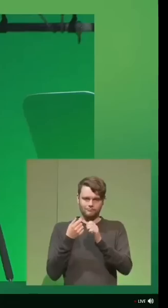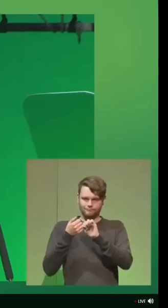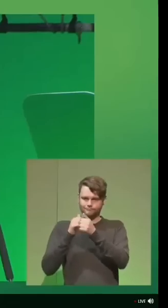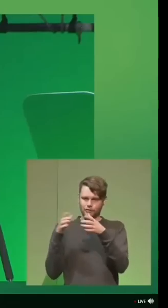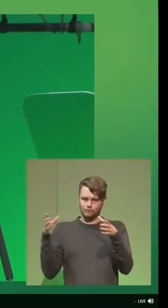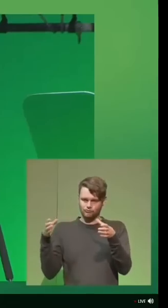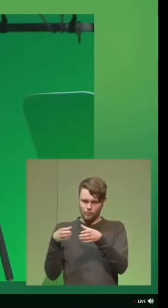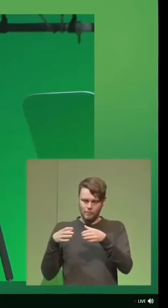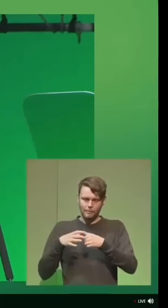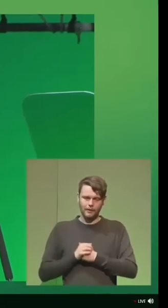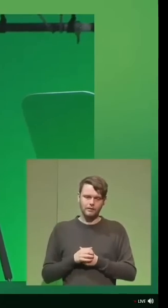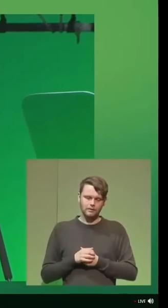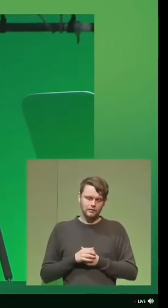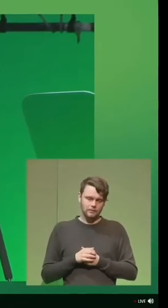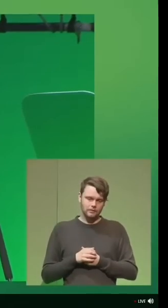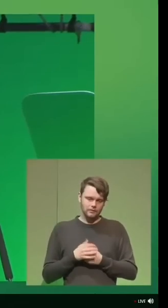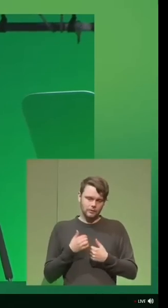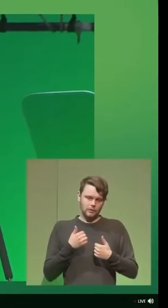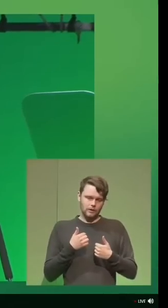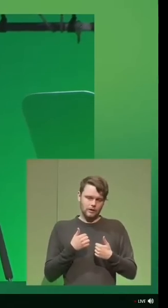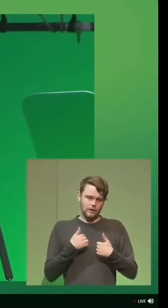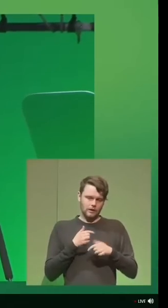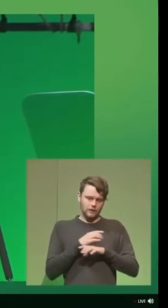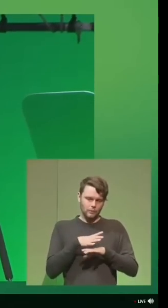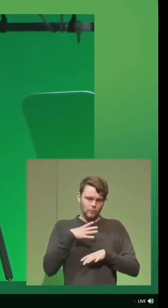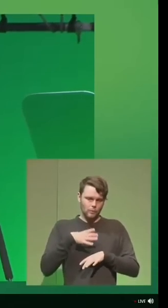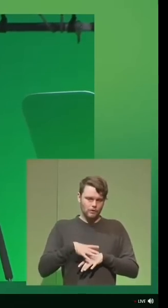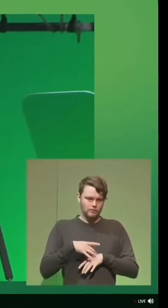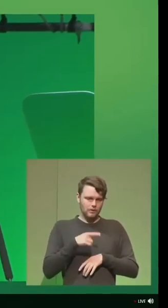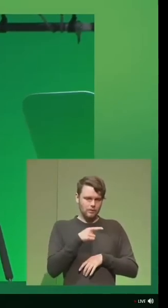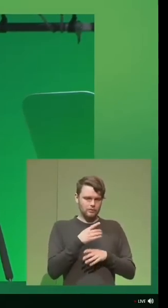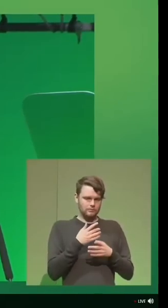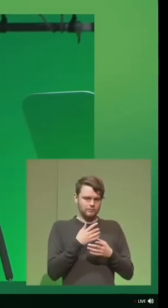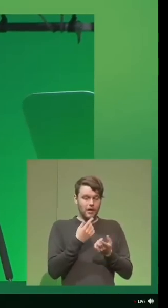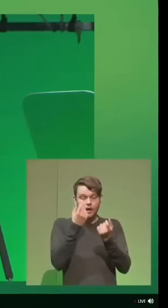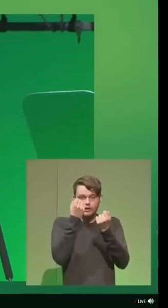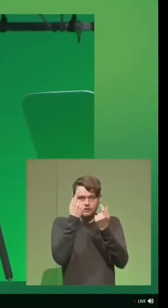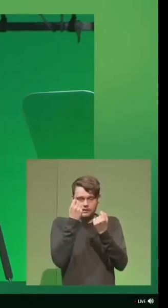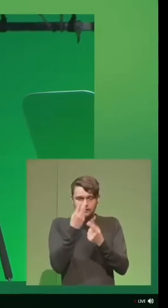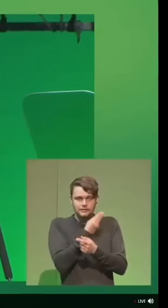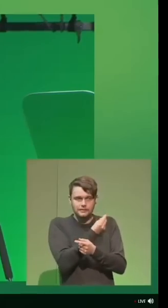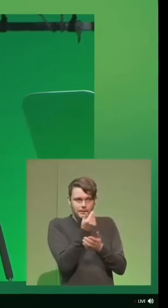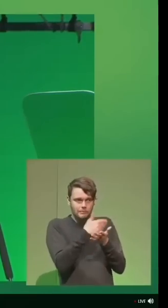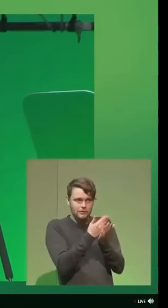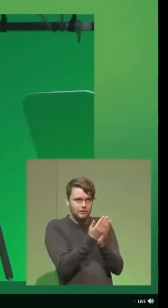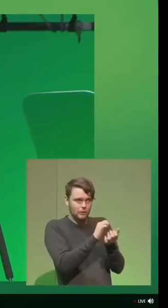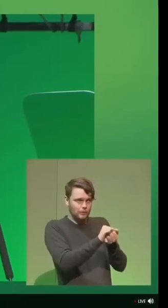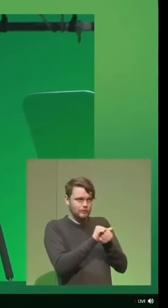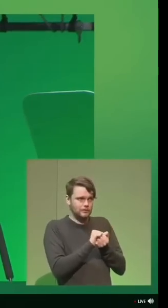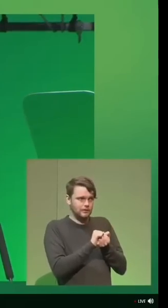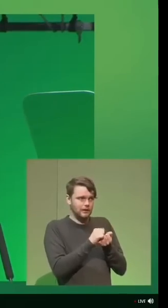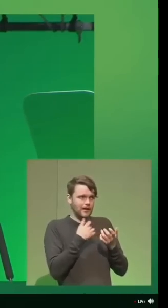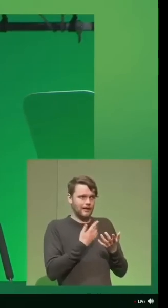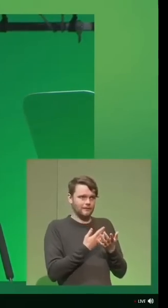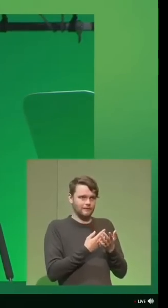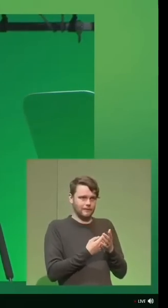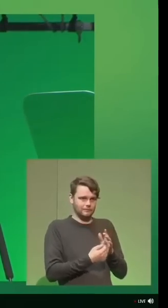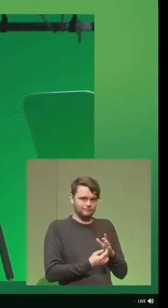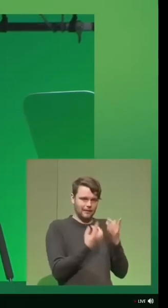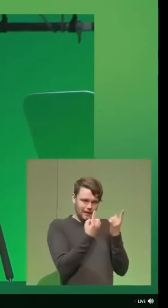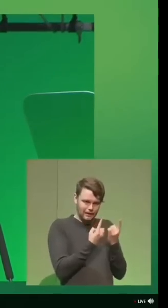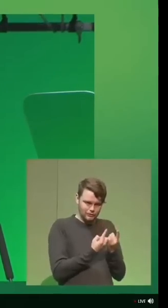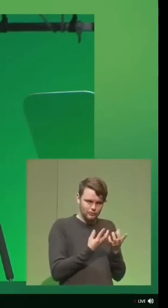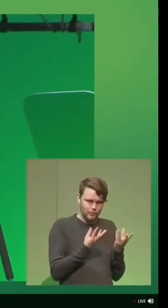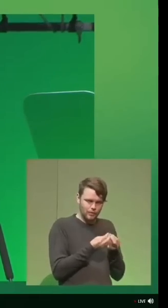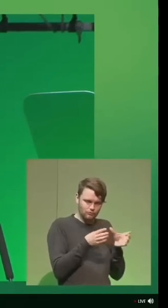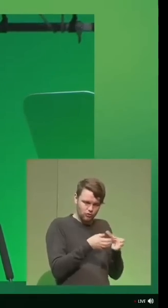peer group. So, I wouldn't want those shareholders. I understand that some shareholders have fundamental issues with the group,